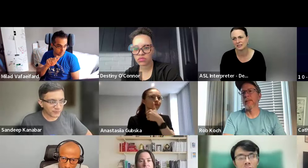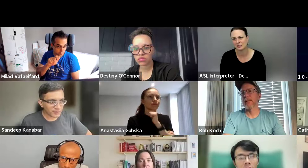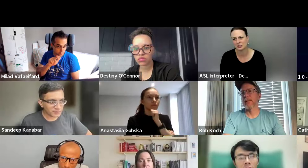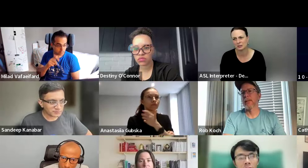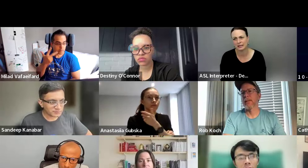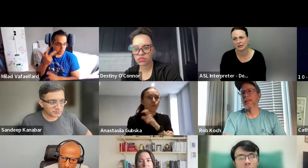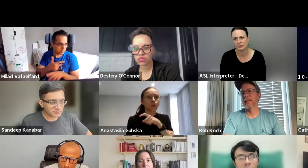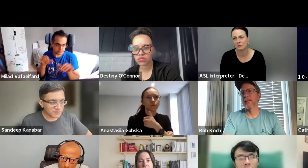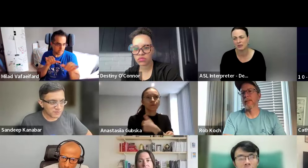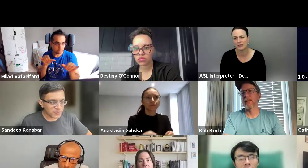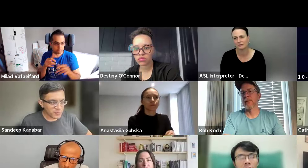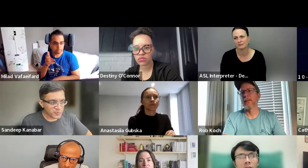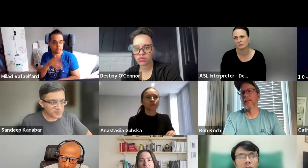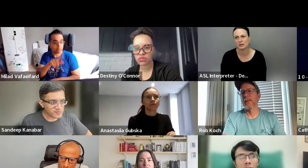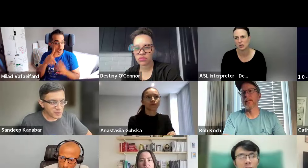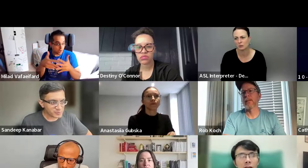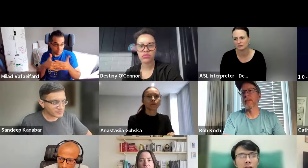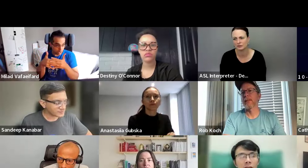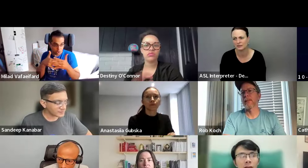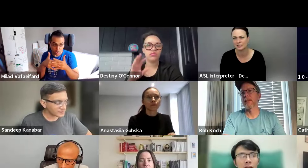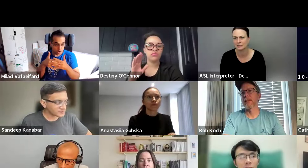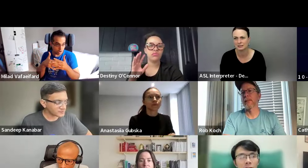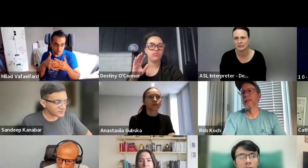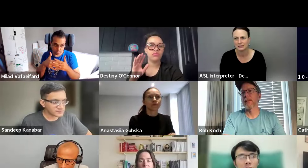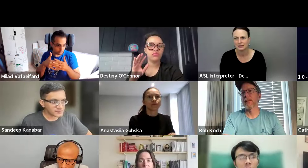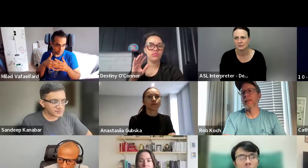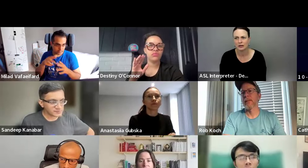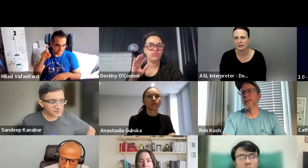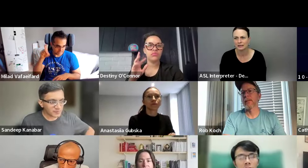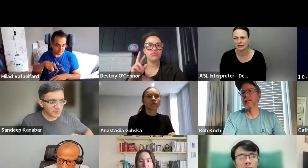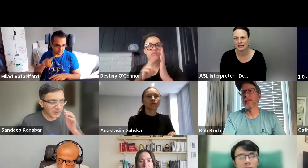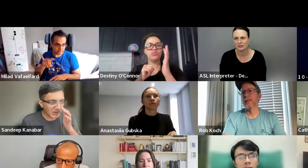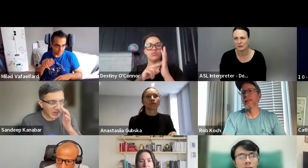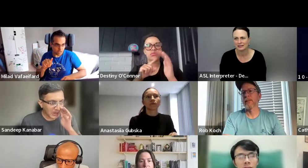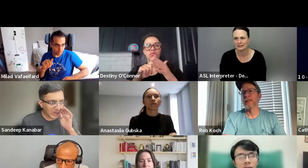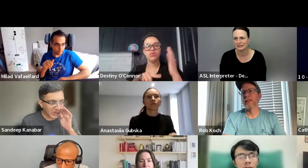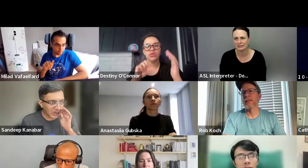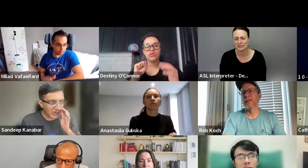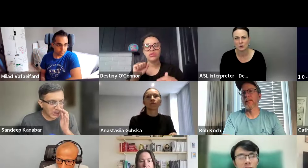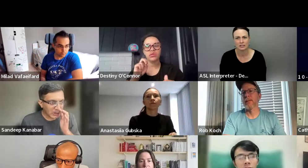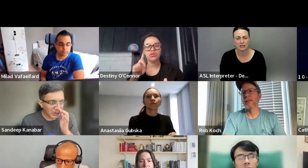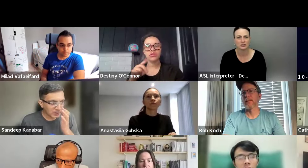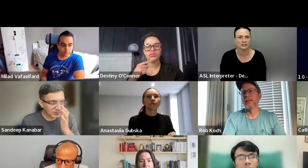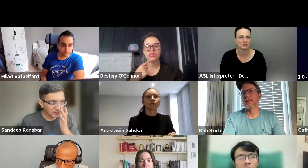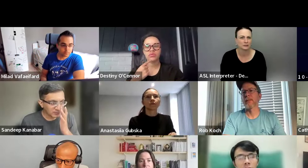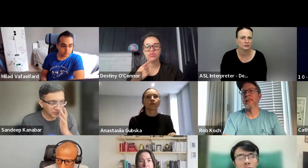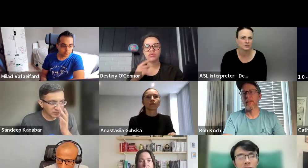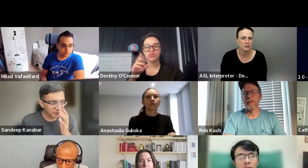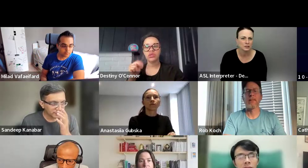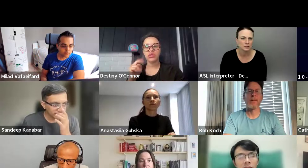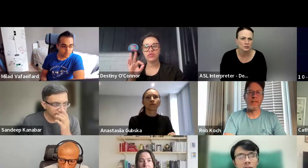it's a visa issue. It's like a three month window for visas where, uh, in the U S it's, it's quite challenging.